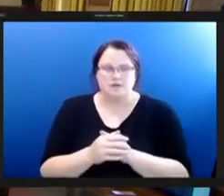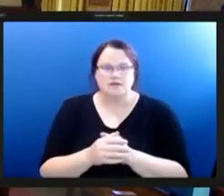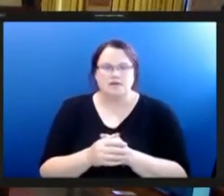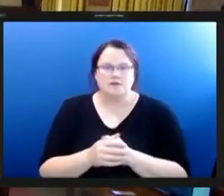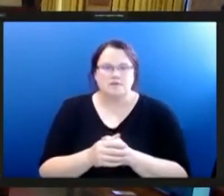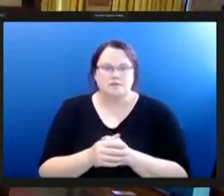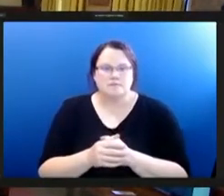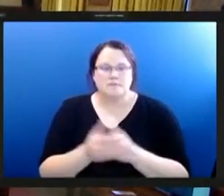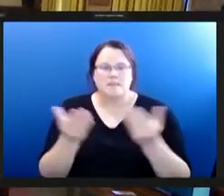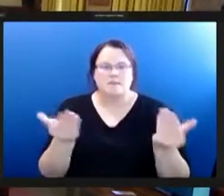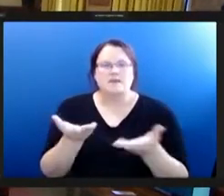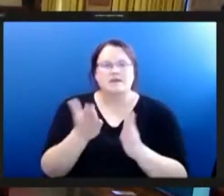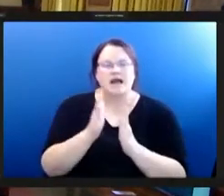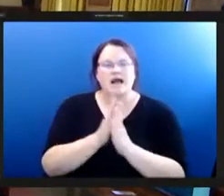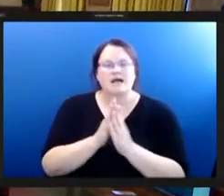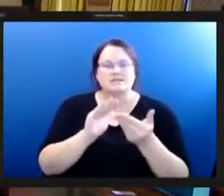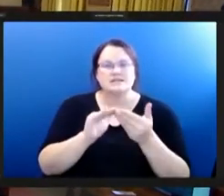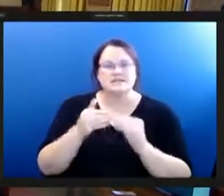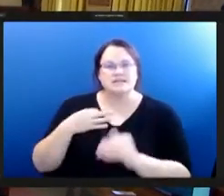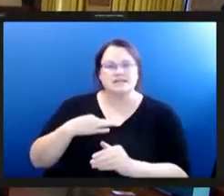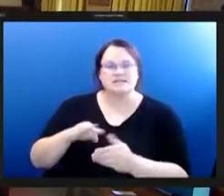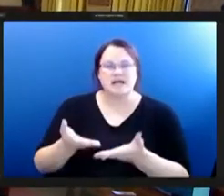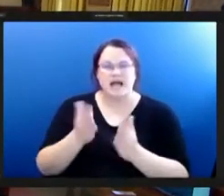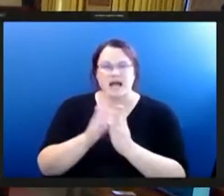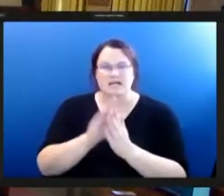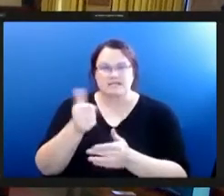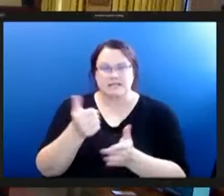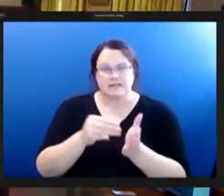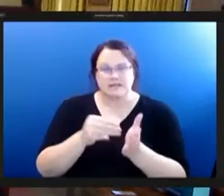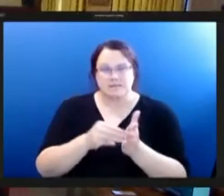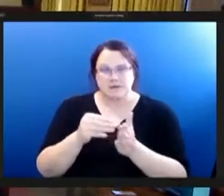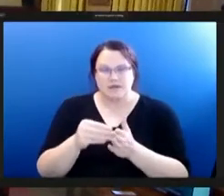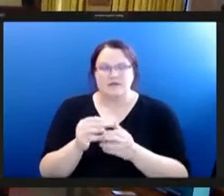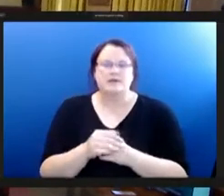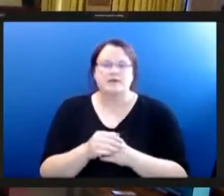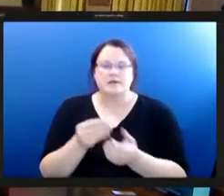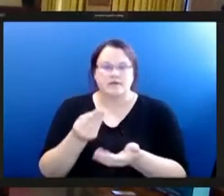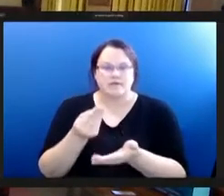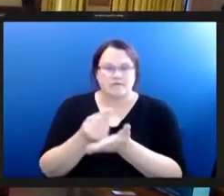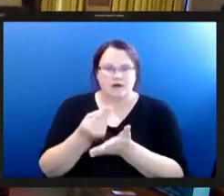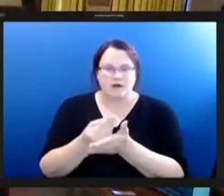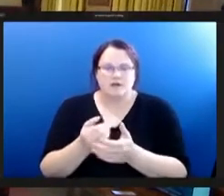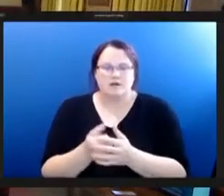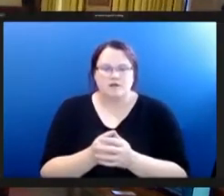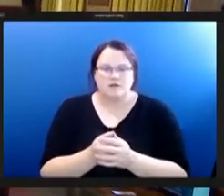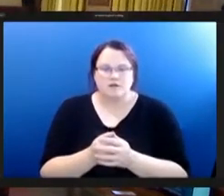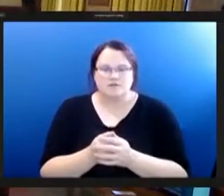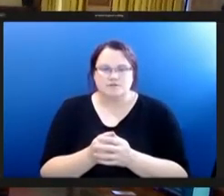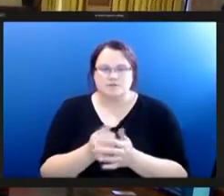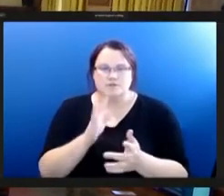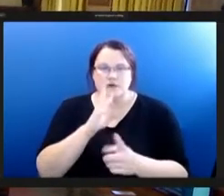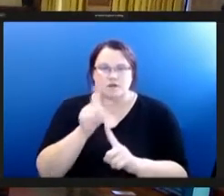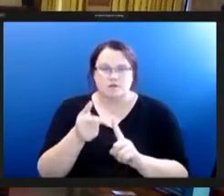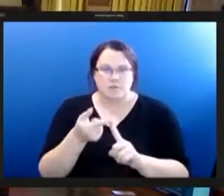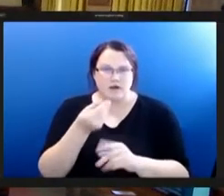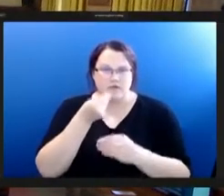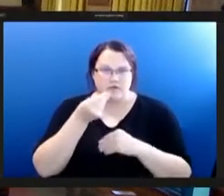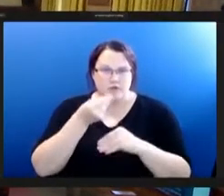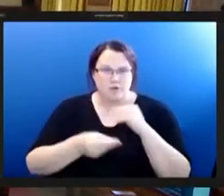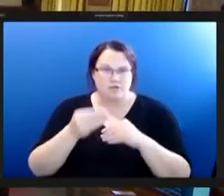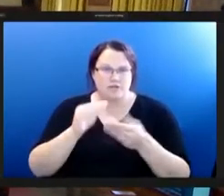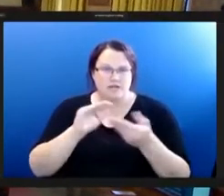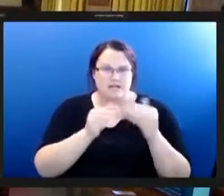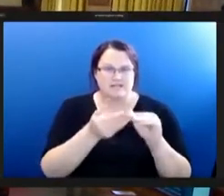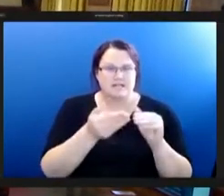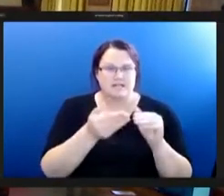pittsburgh to create a 10 million dollar food justice plan to support grassroots efforts to address food apartheid in our city this